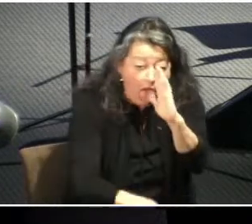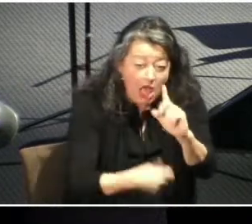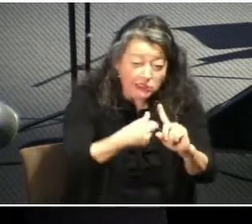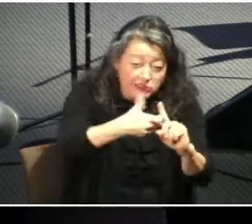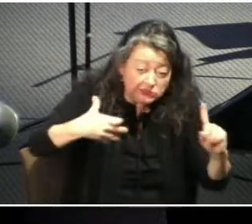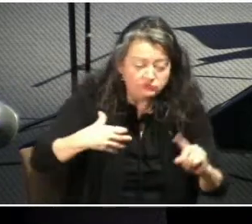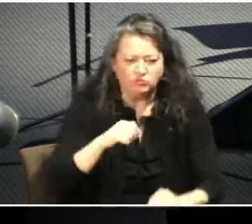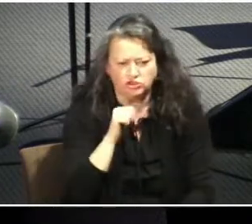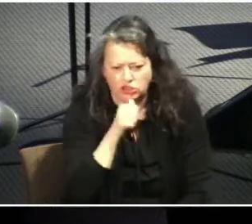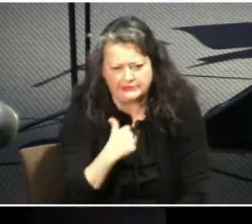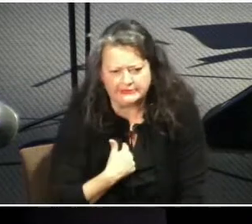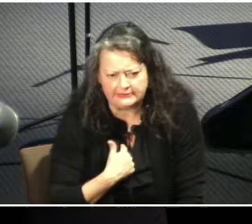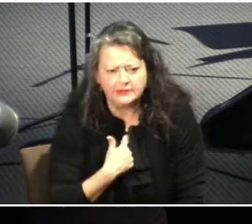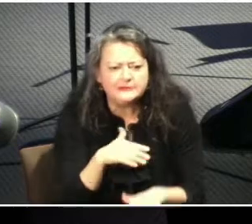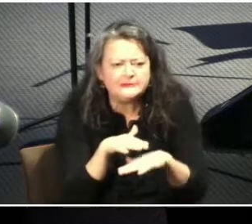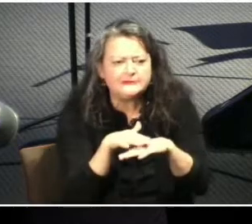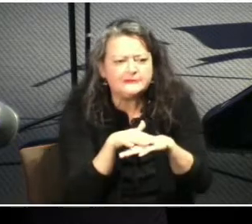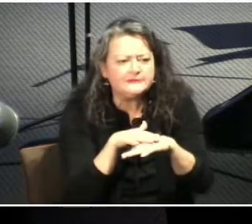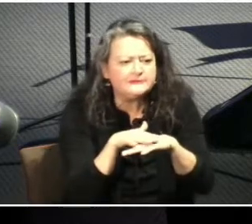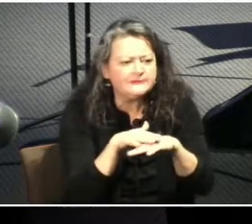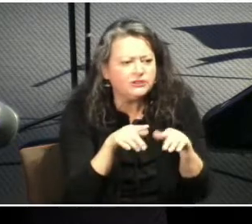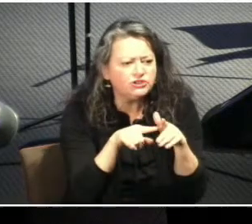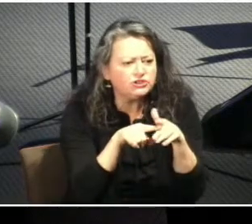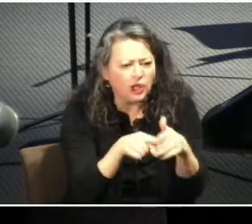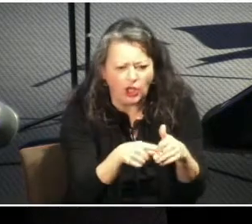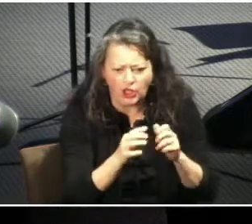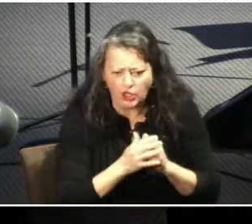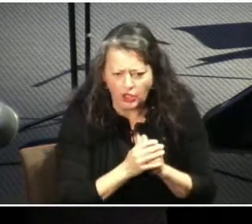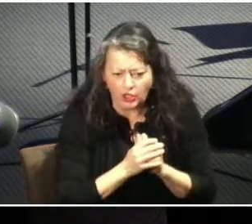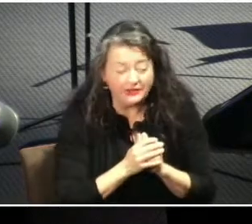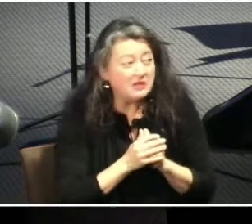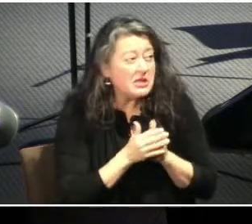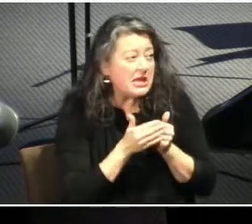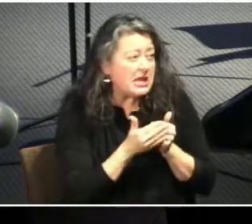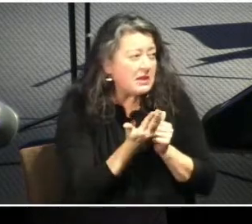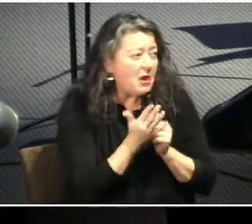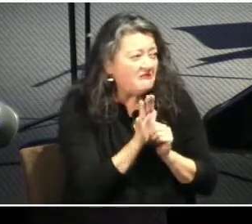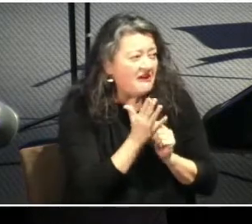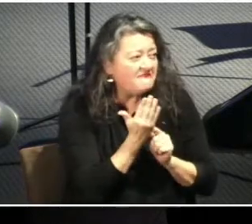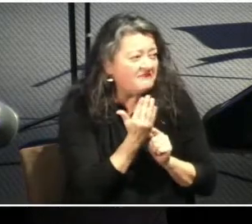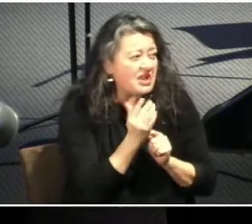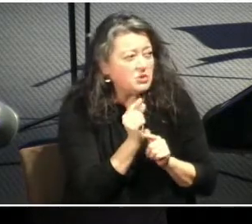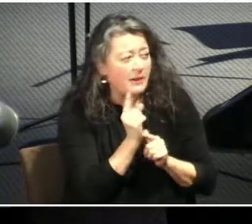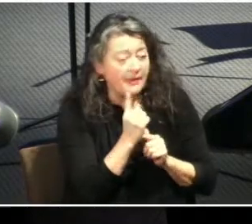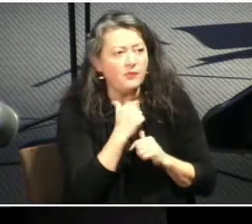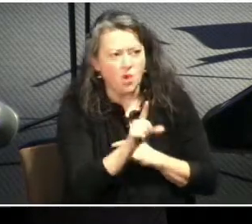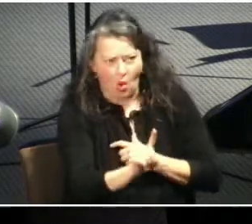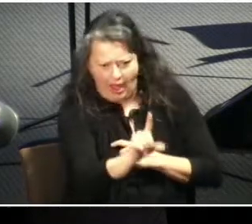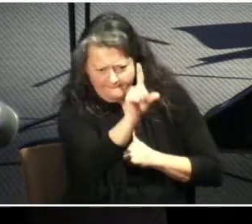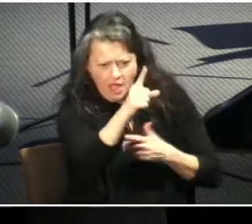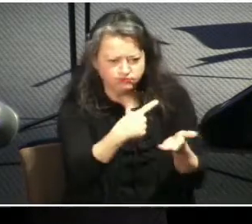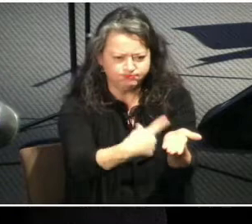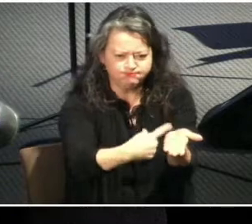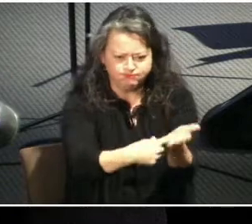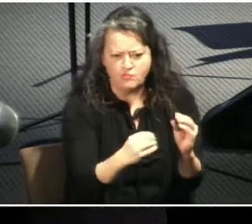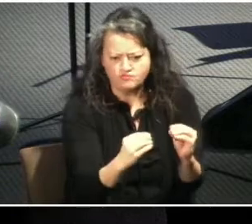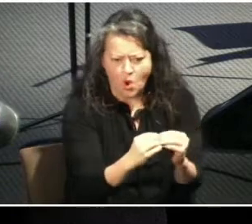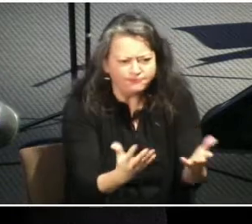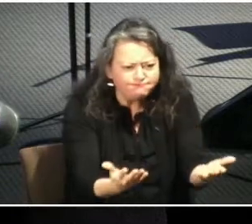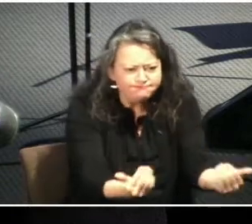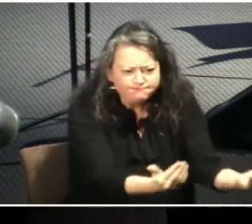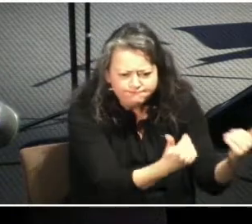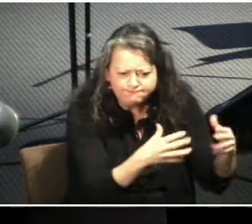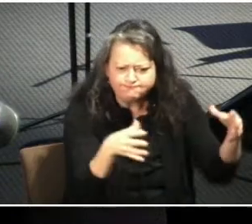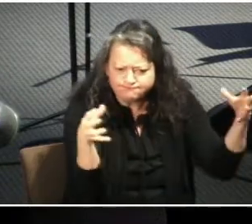And I'd invite you to join in our discussion group upstairs in about 15-20 minutes where we'll explore this further. But to